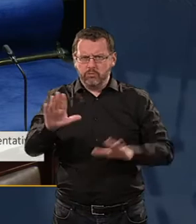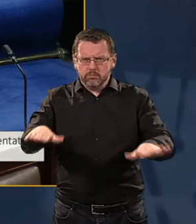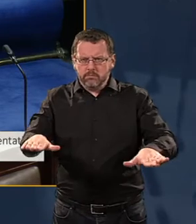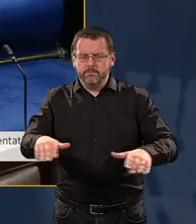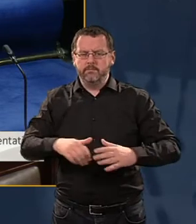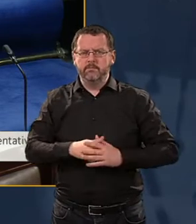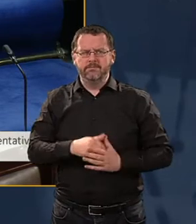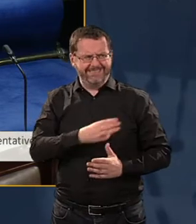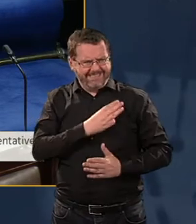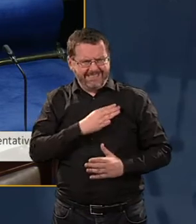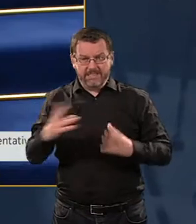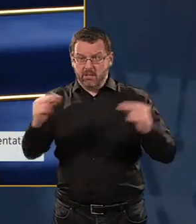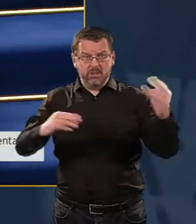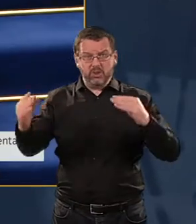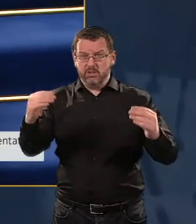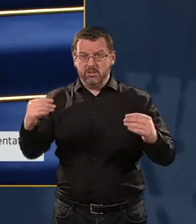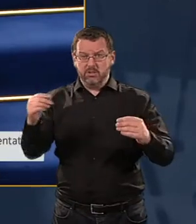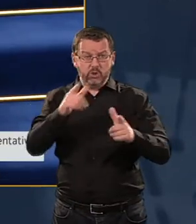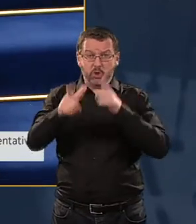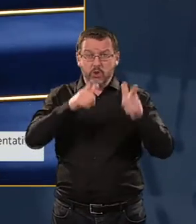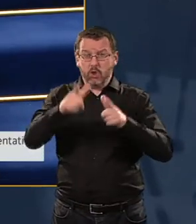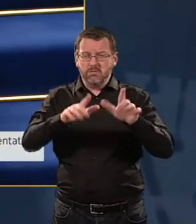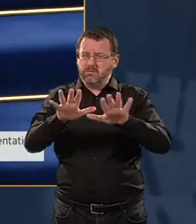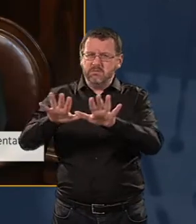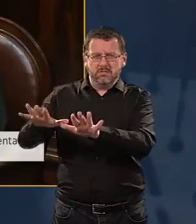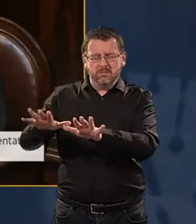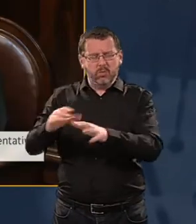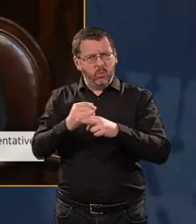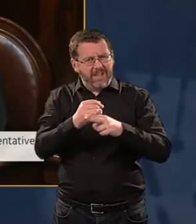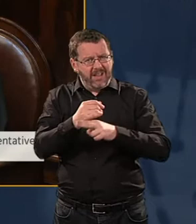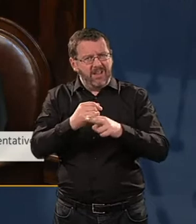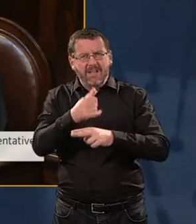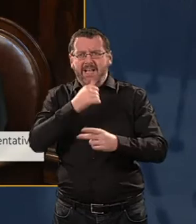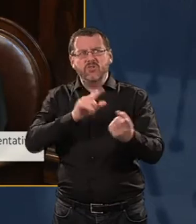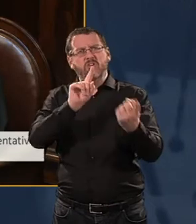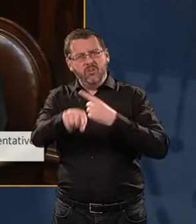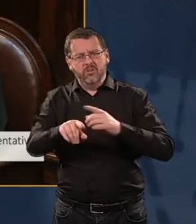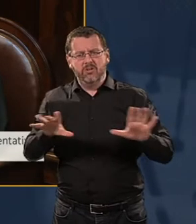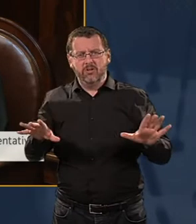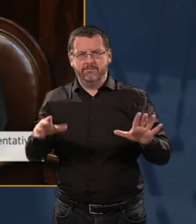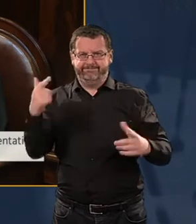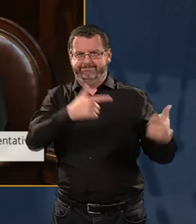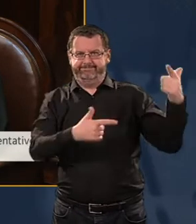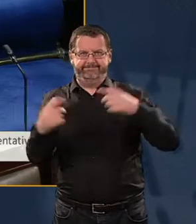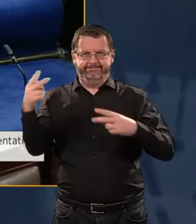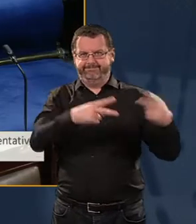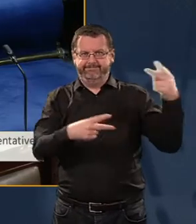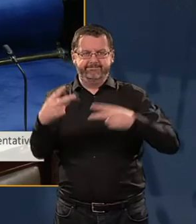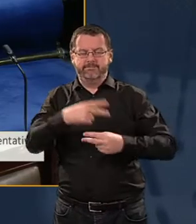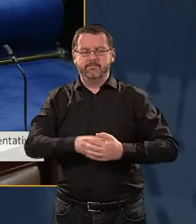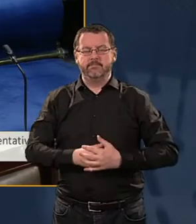I'm sorry, I'm sorry. hear the response? Can we hear the response? Count Corla,